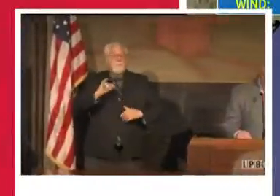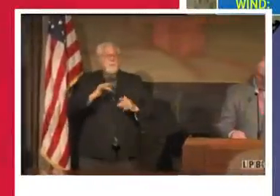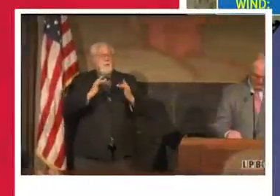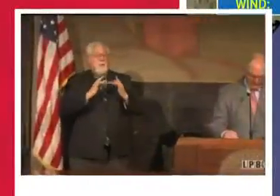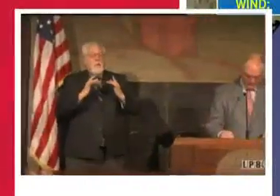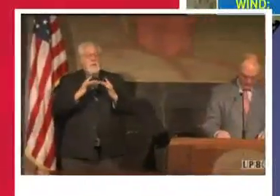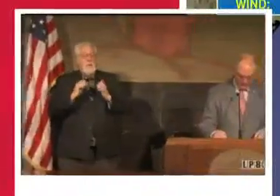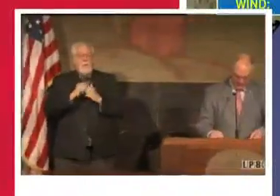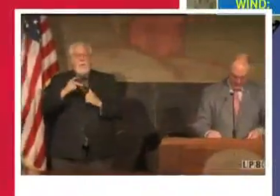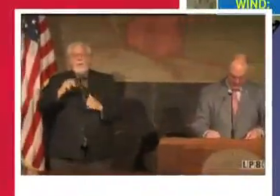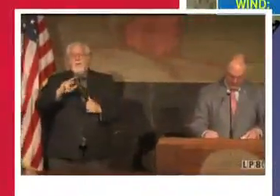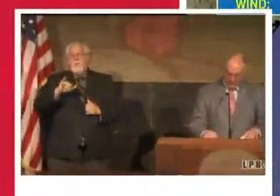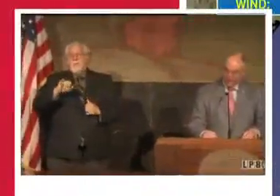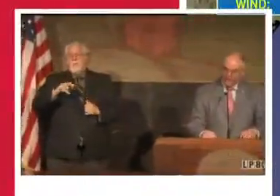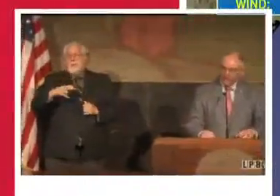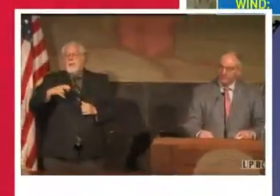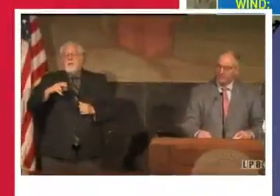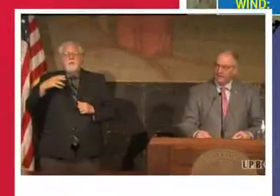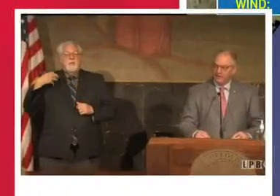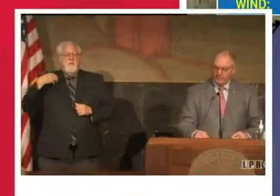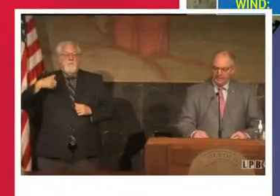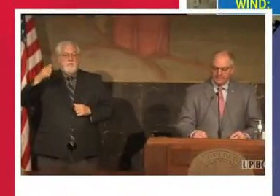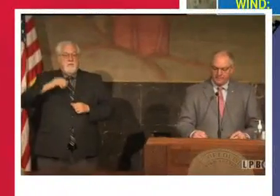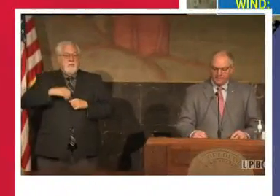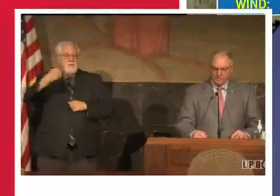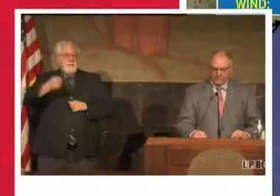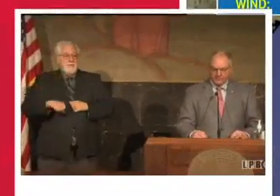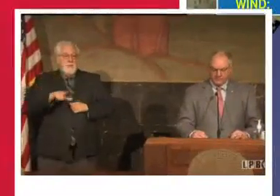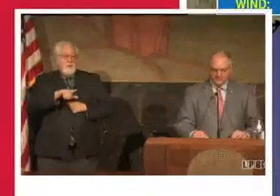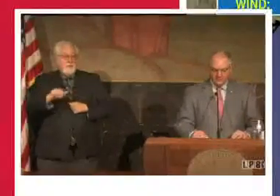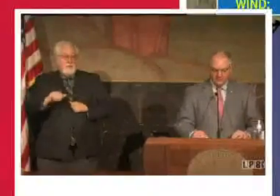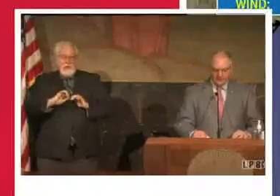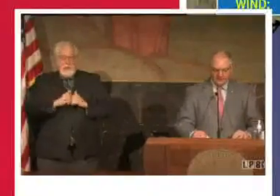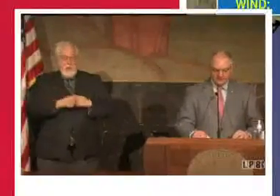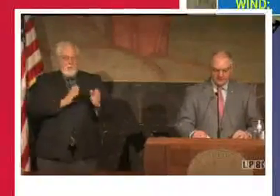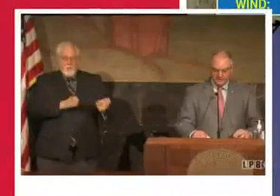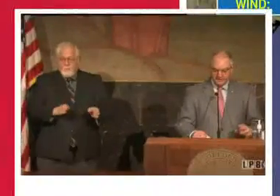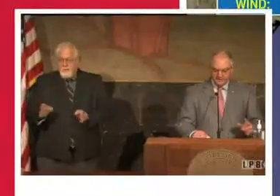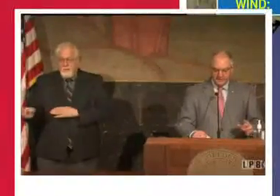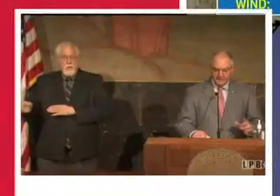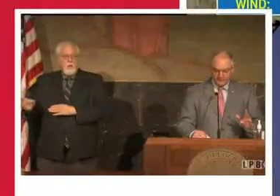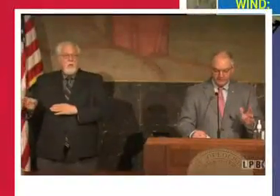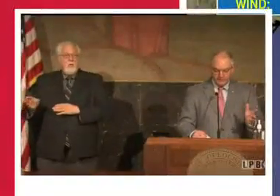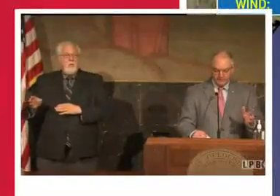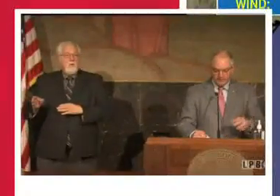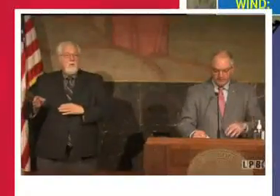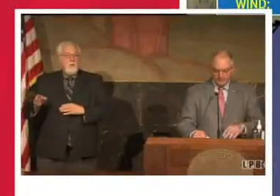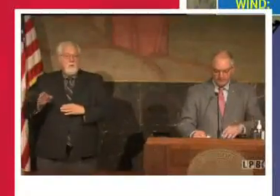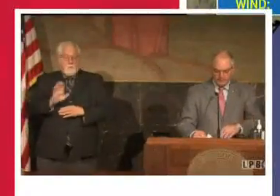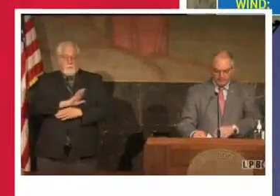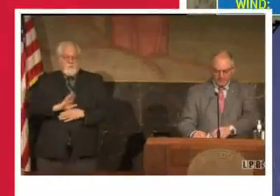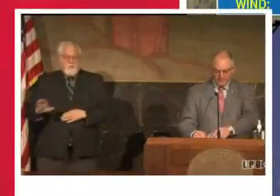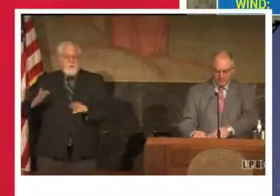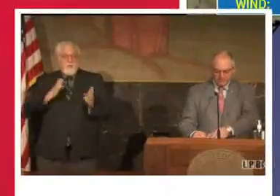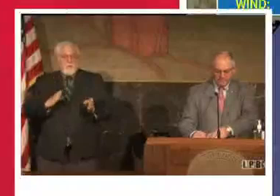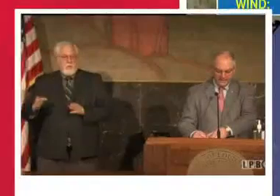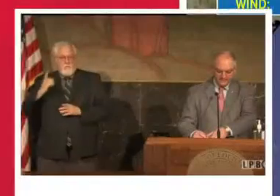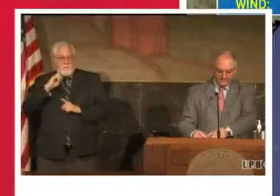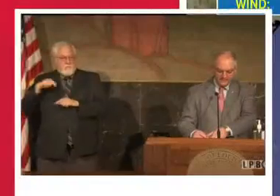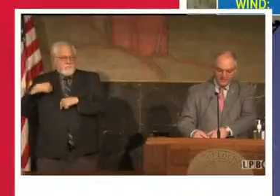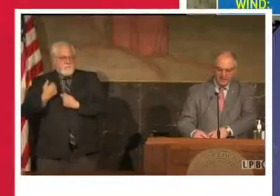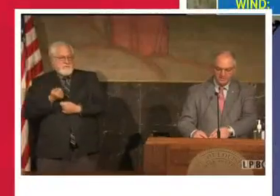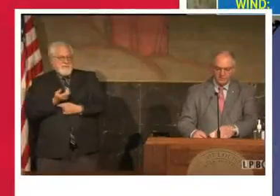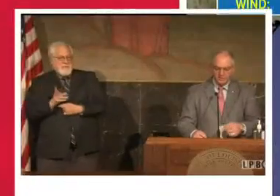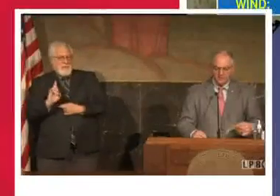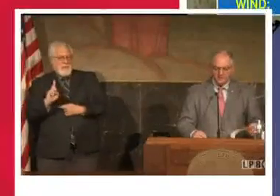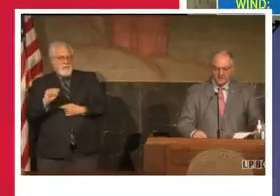all of the parish officials in South Louisiana about their preparations over the past several days.